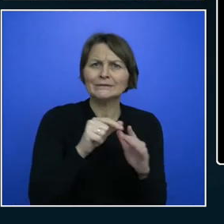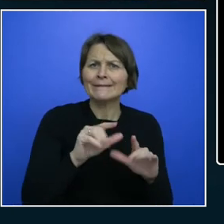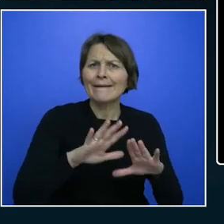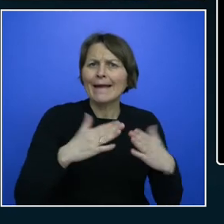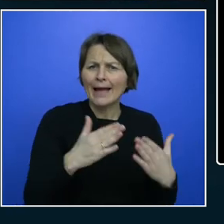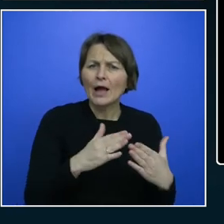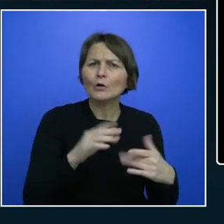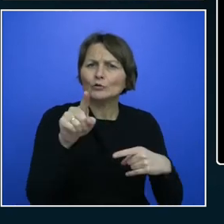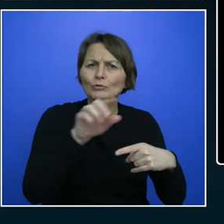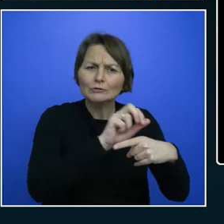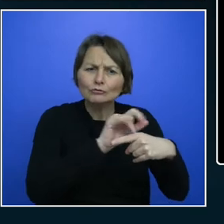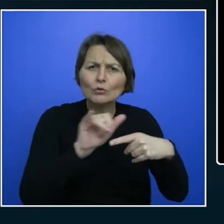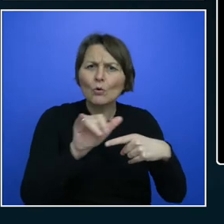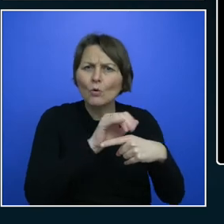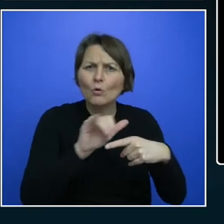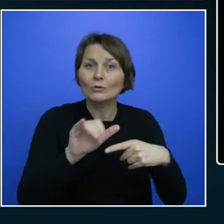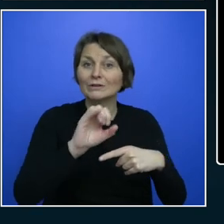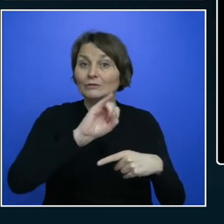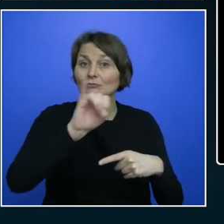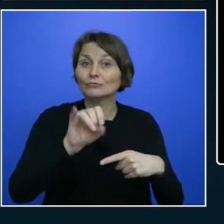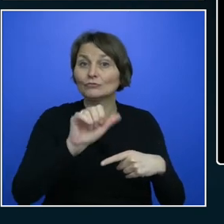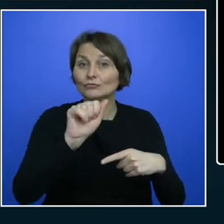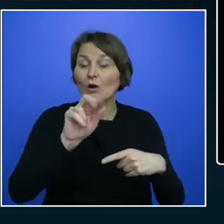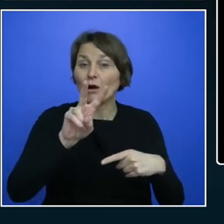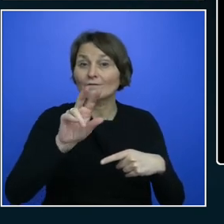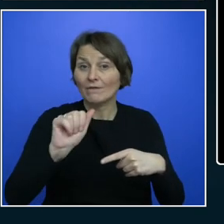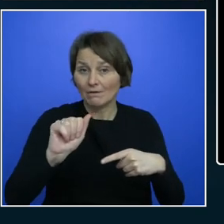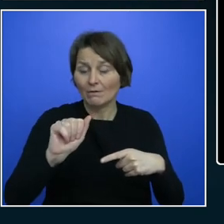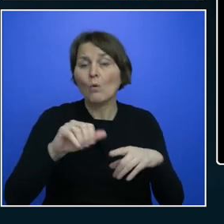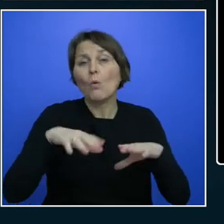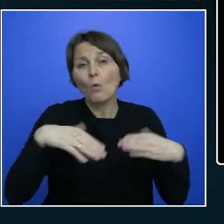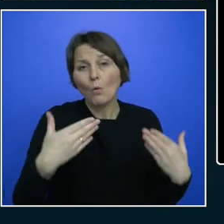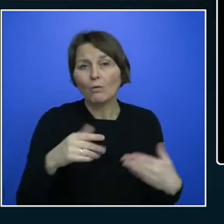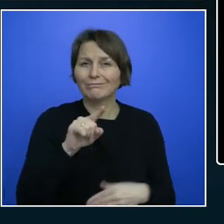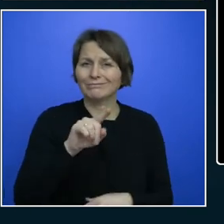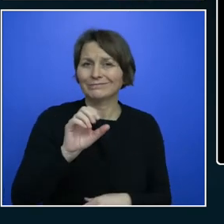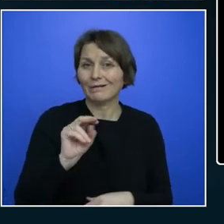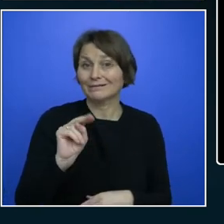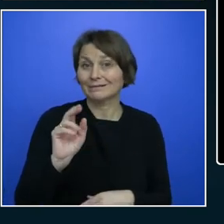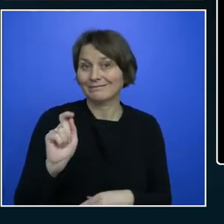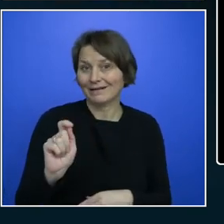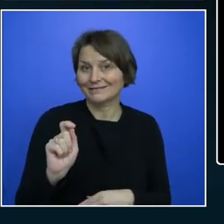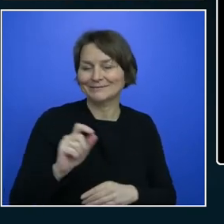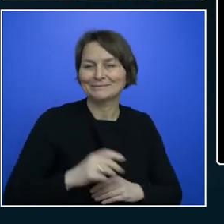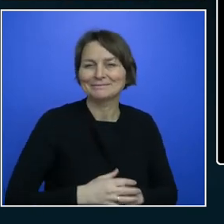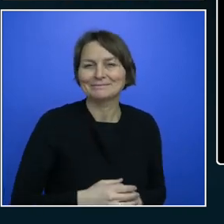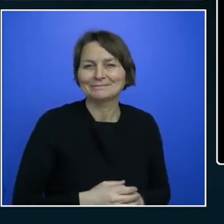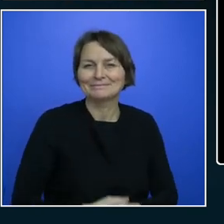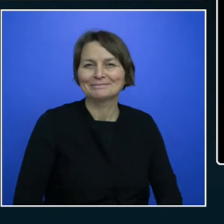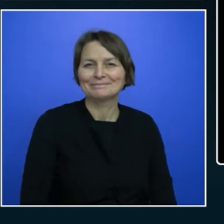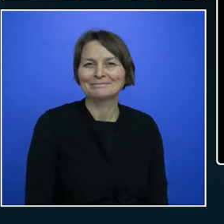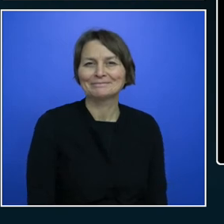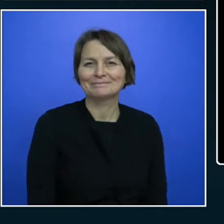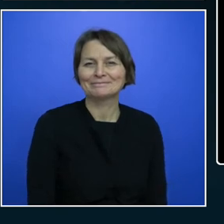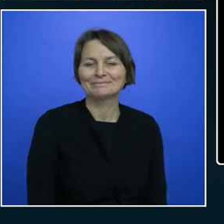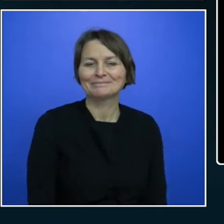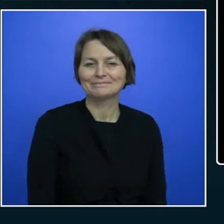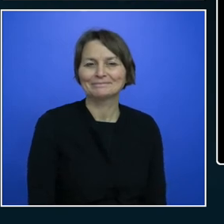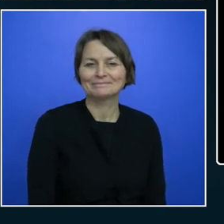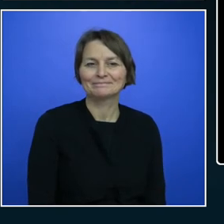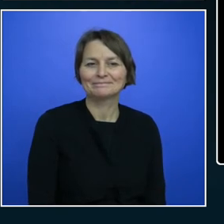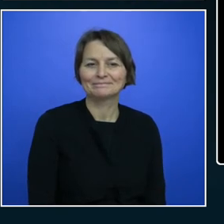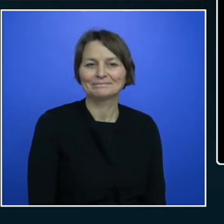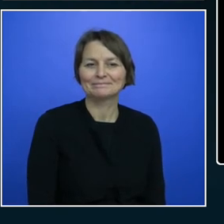also. Let's go here. Sorry. I'm clicking way too many screens here. I want to go into